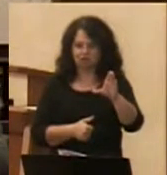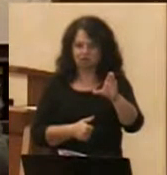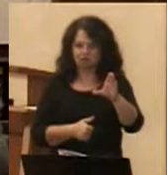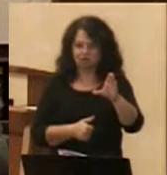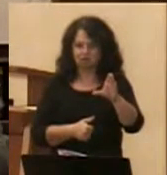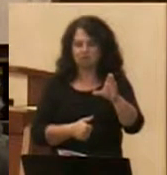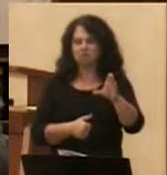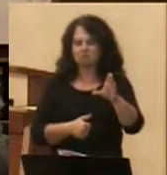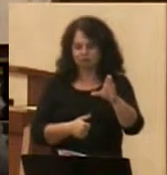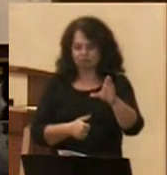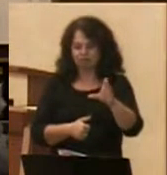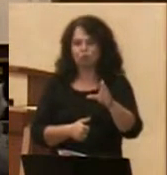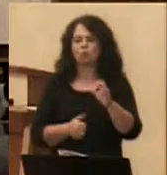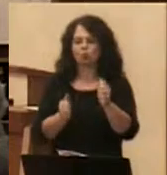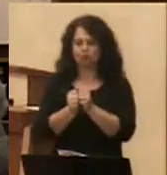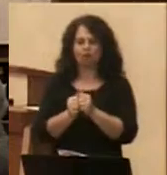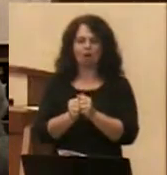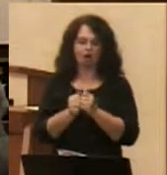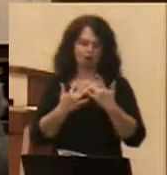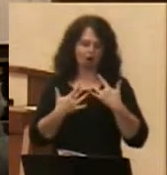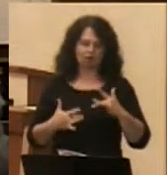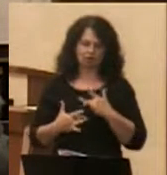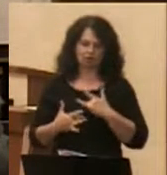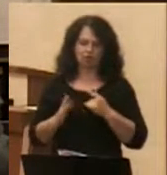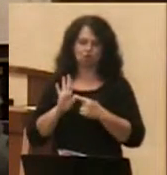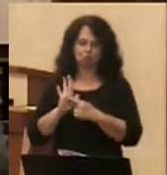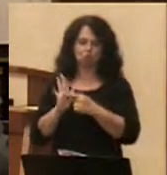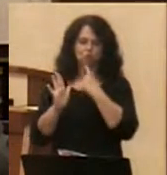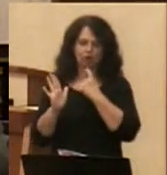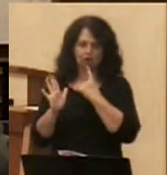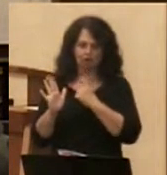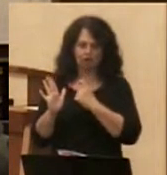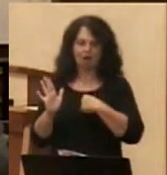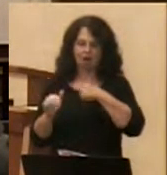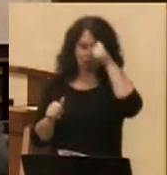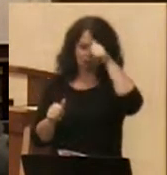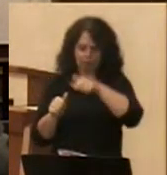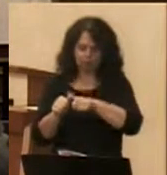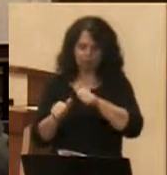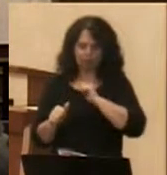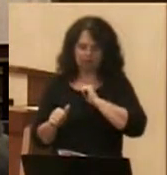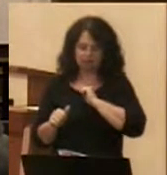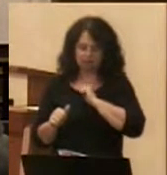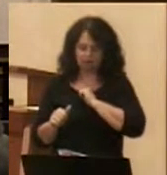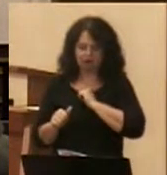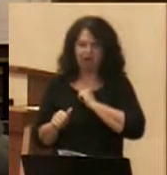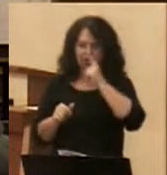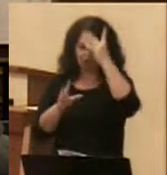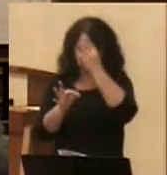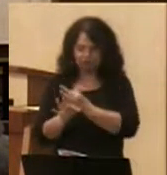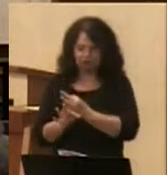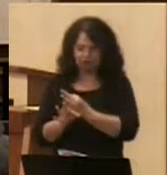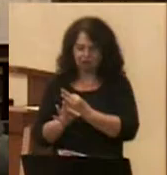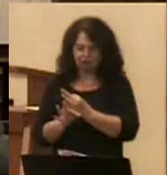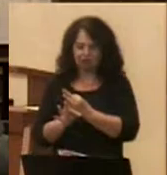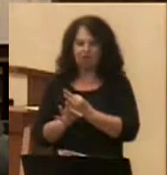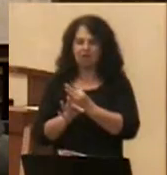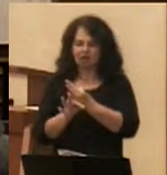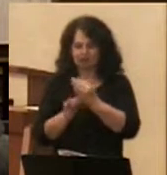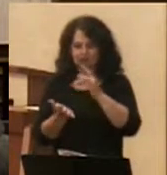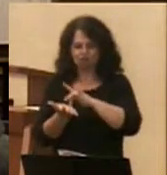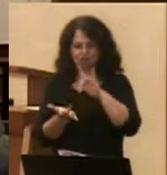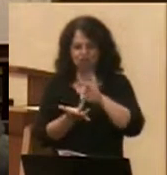natural color so that I myself would be reminded that faith in the crucified saves us. For the one who